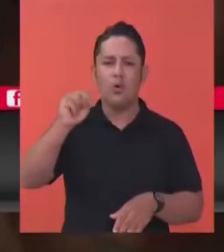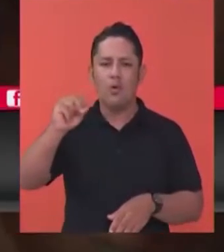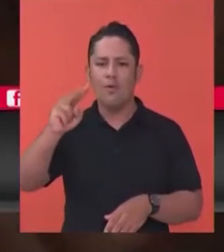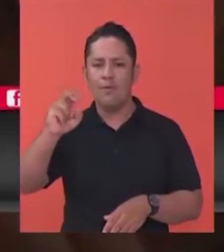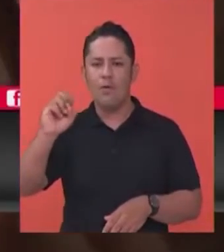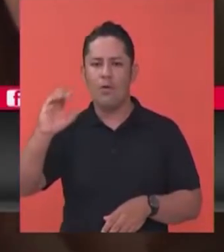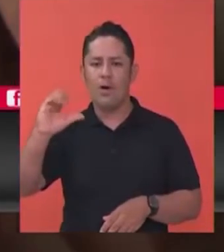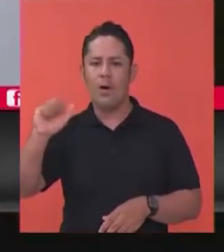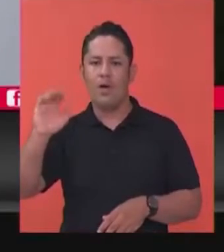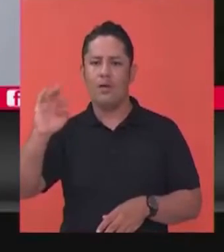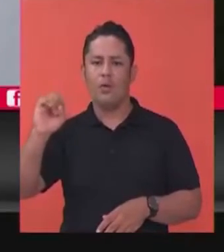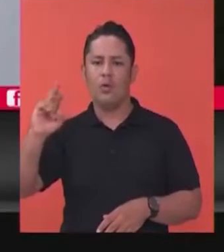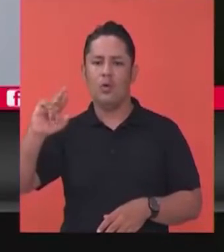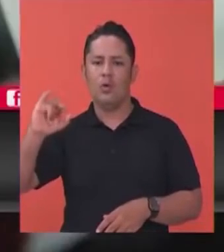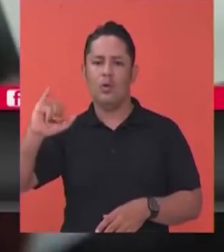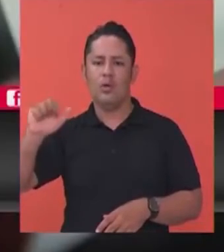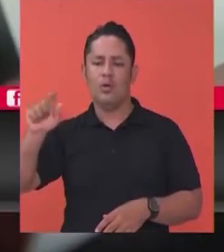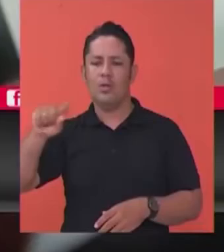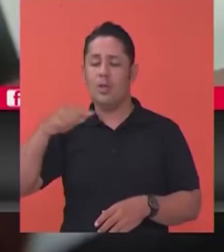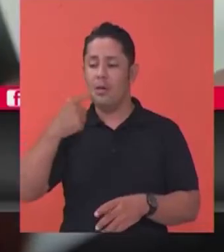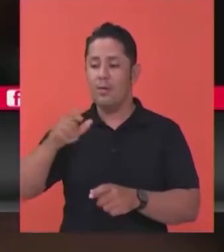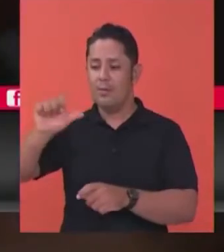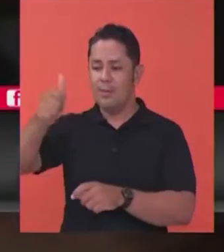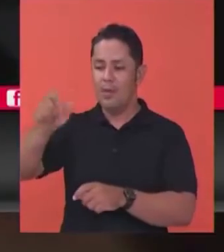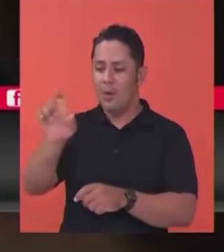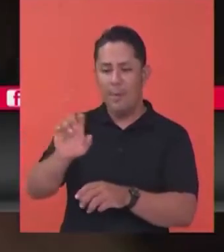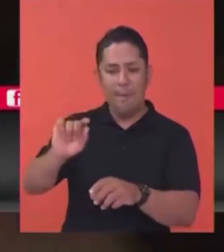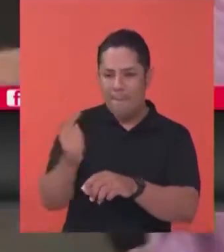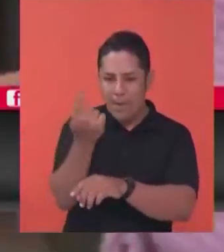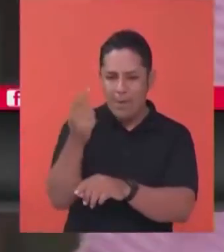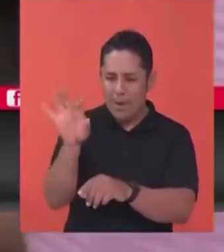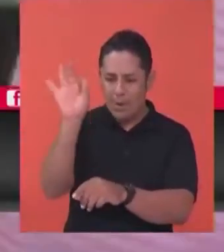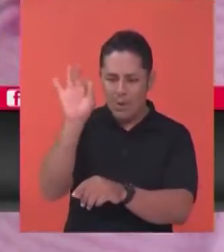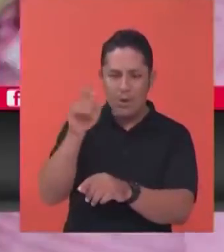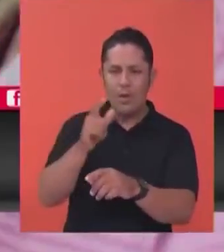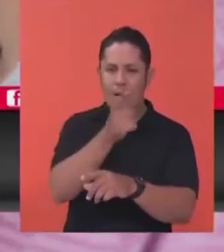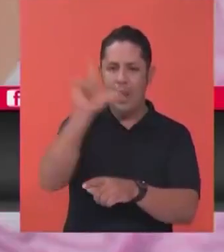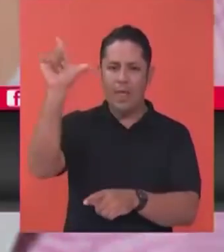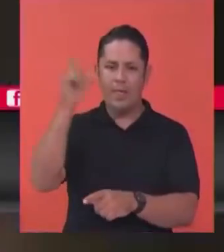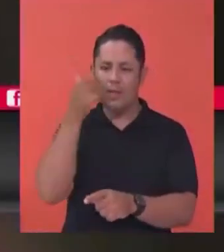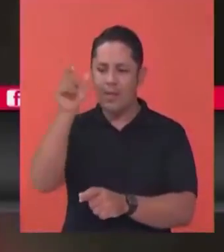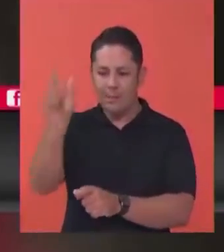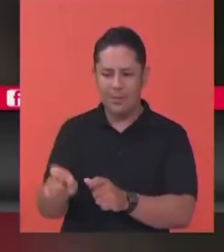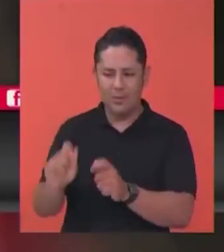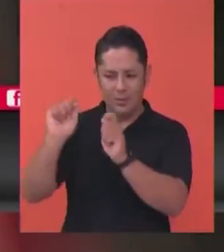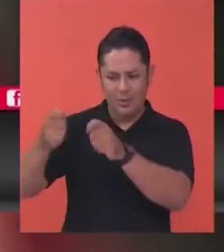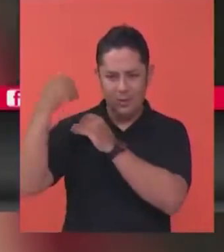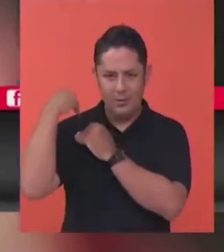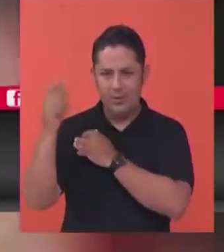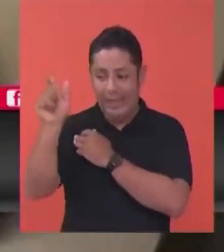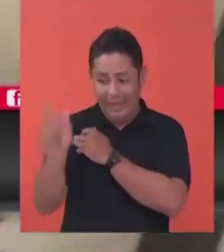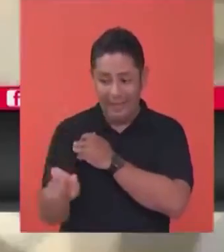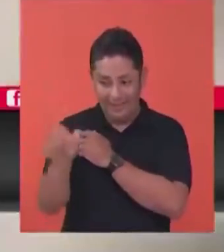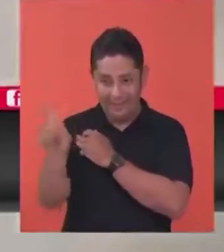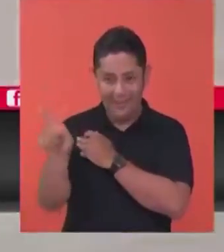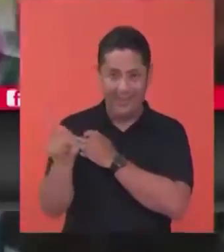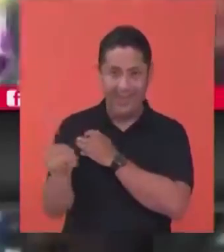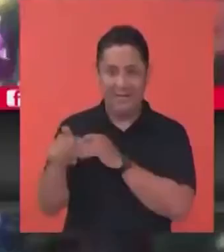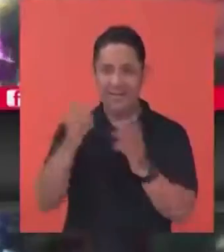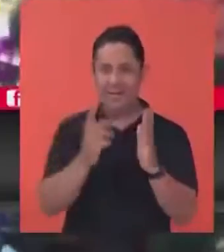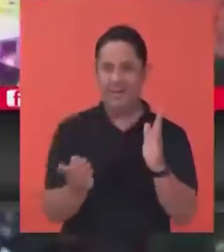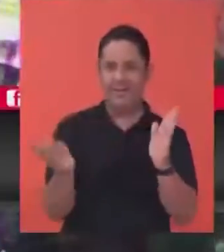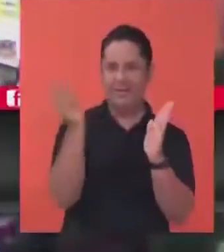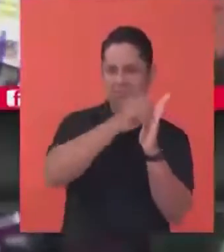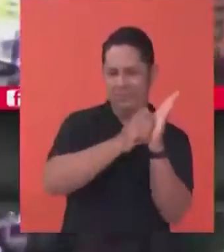convocation published on the website www.apps.co in the section convocations.